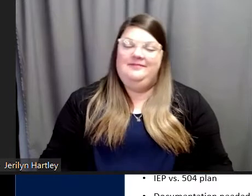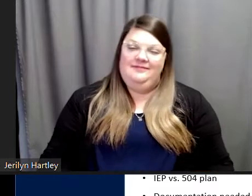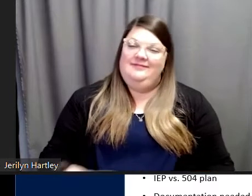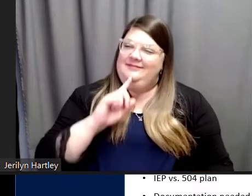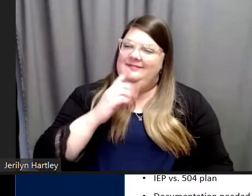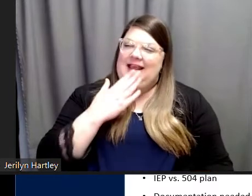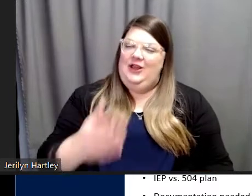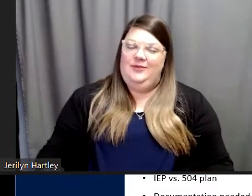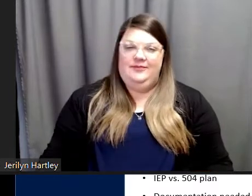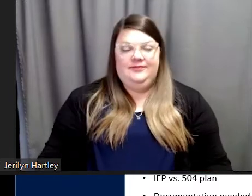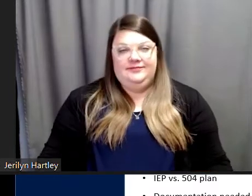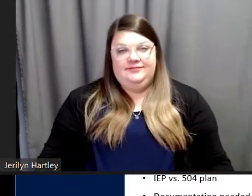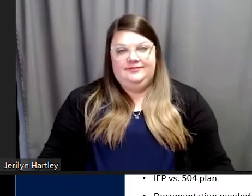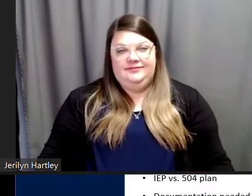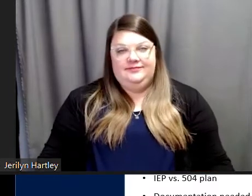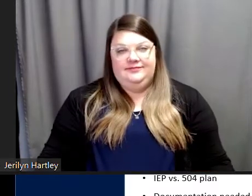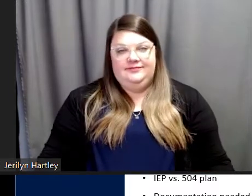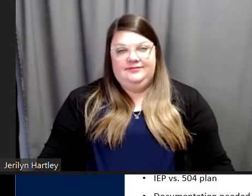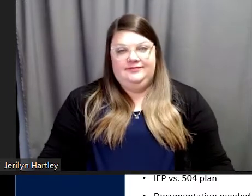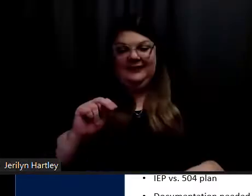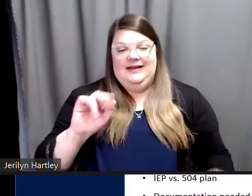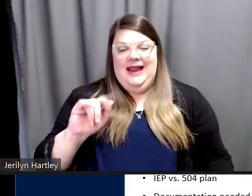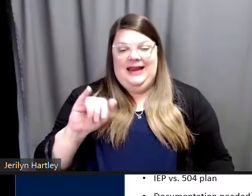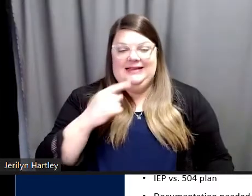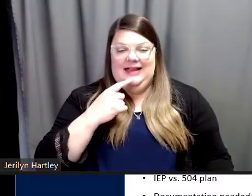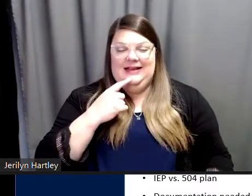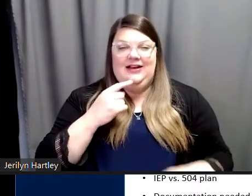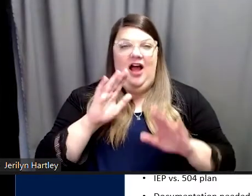Thank you. Natty Rico says, awesome working with you.